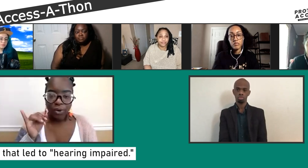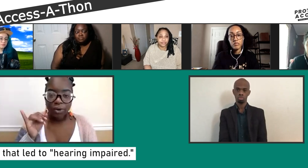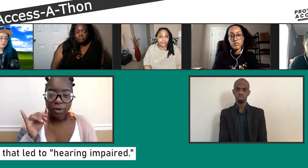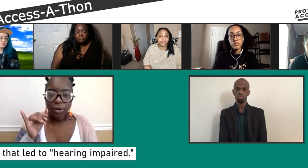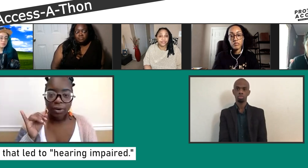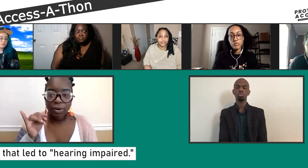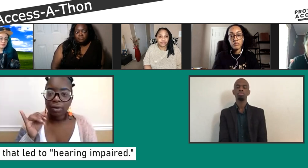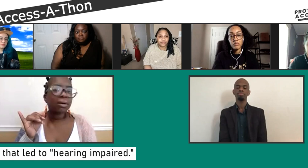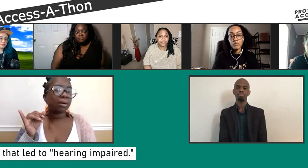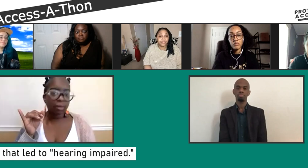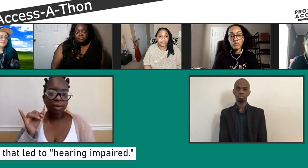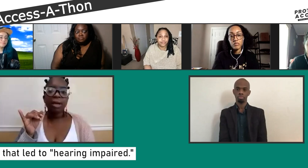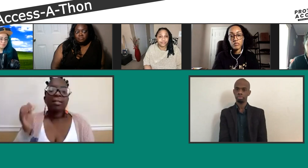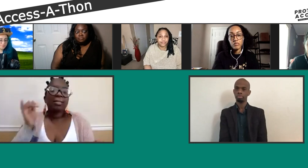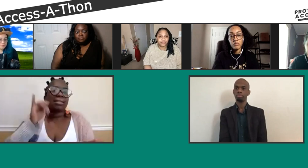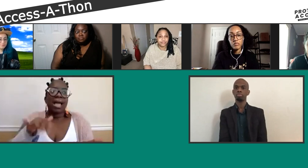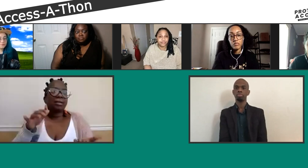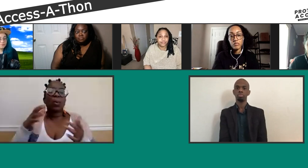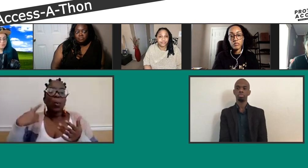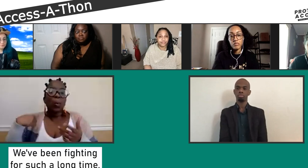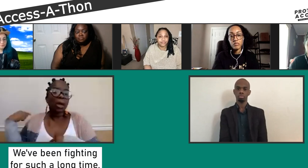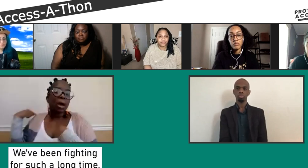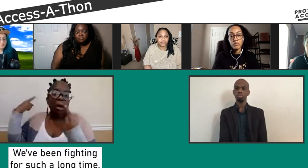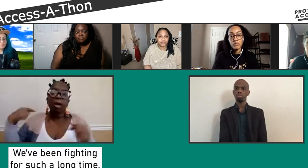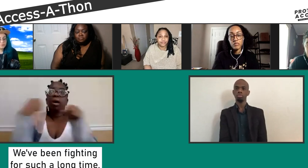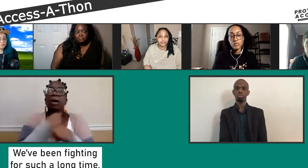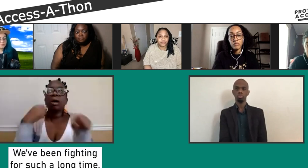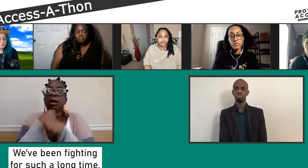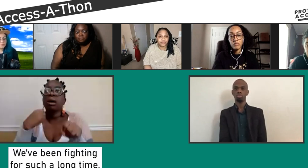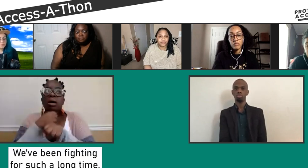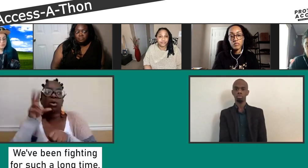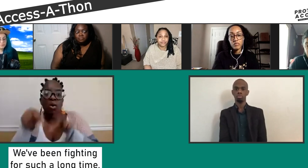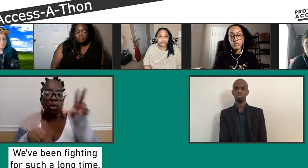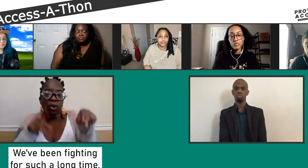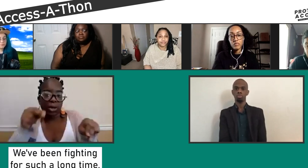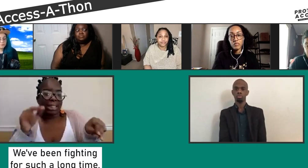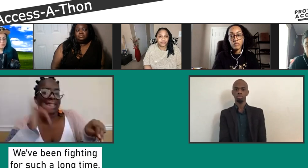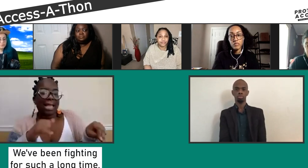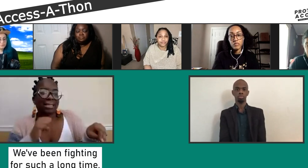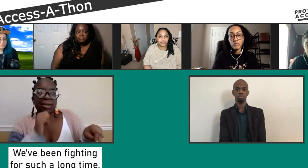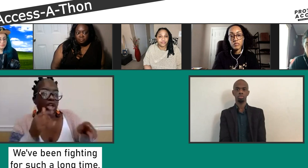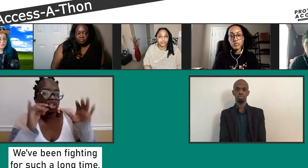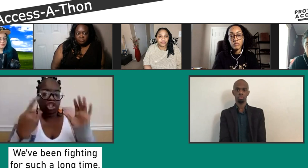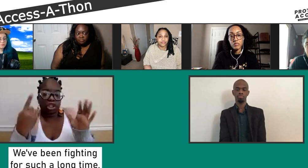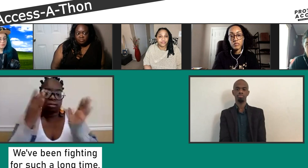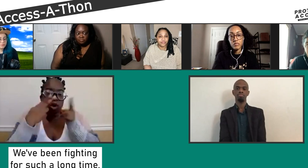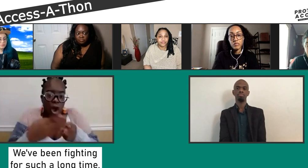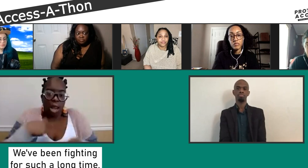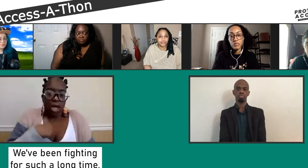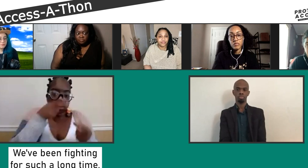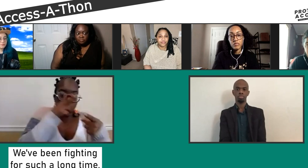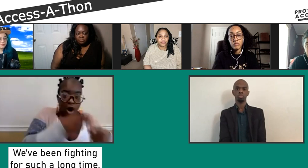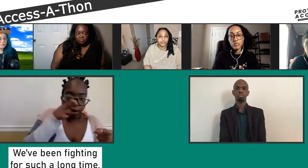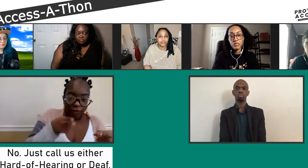Also, deaf mute. Deaf mute and hearing impaired, both of those are inappropriate terms. And for centuries, we have been fighting